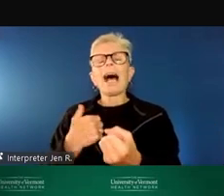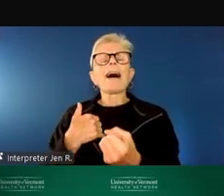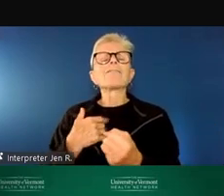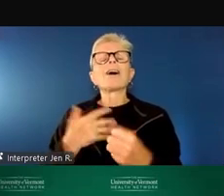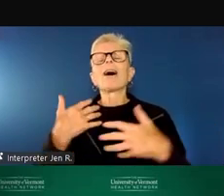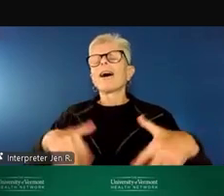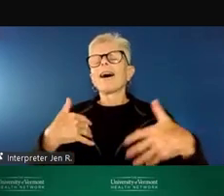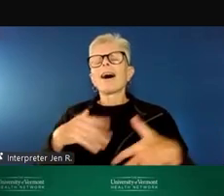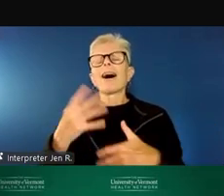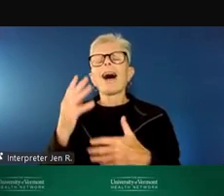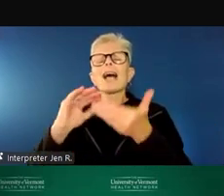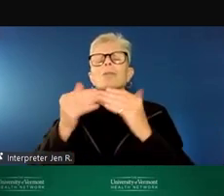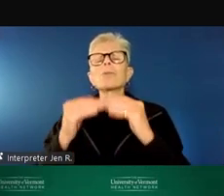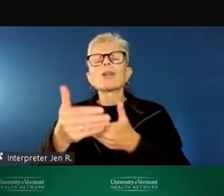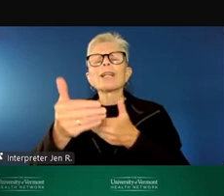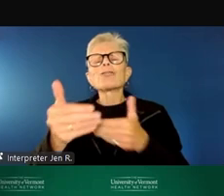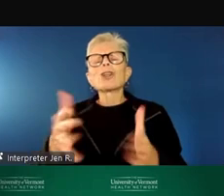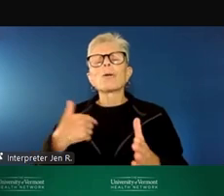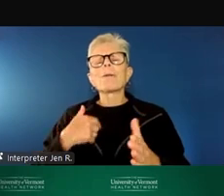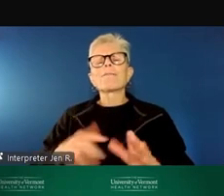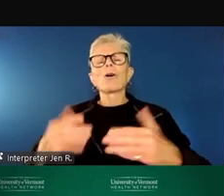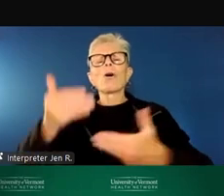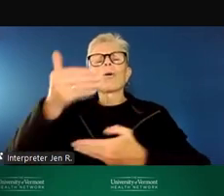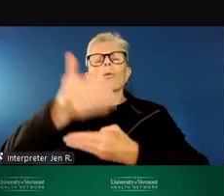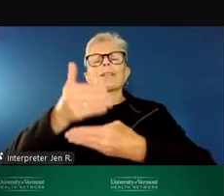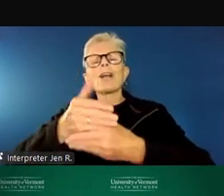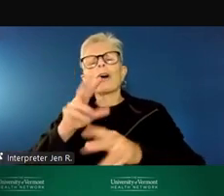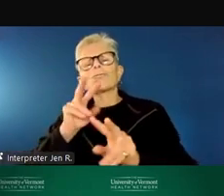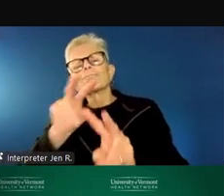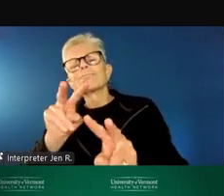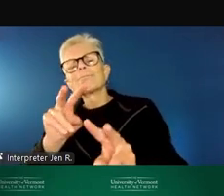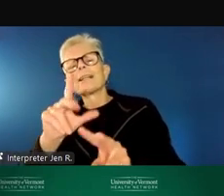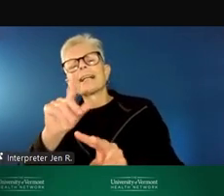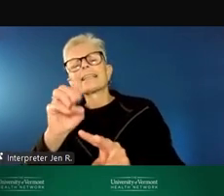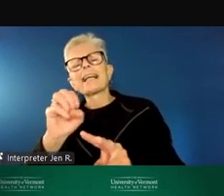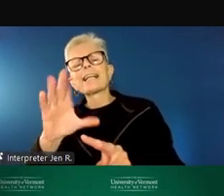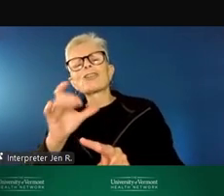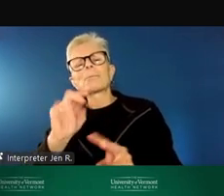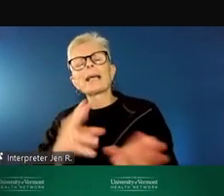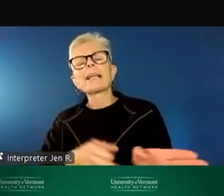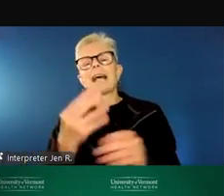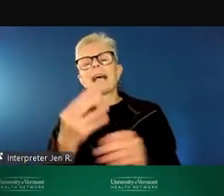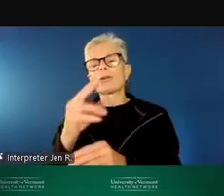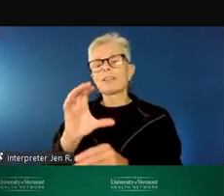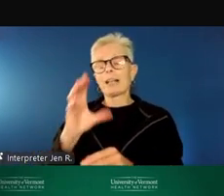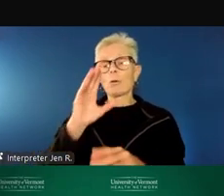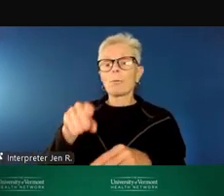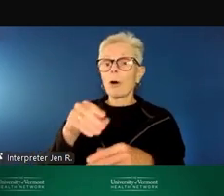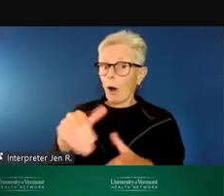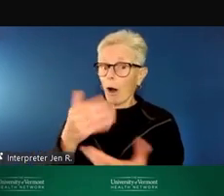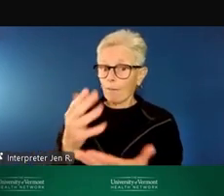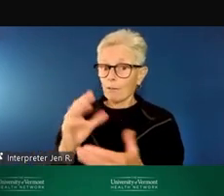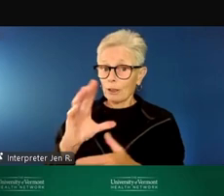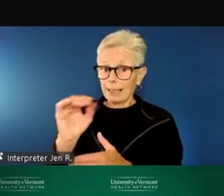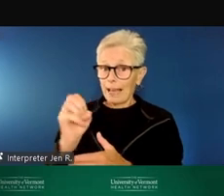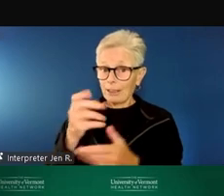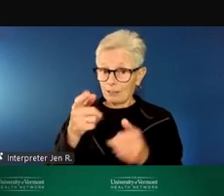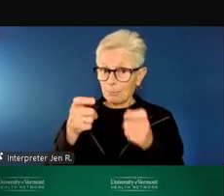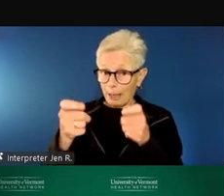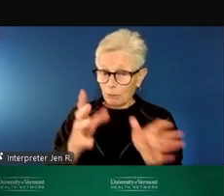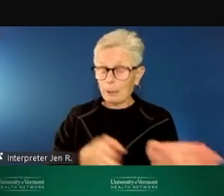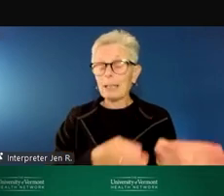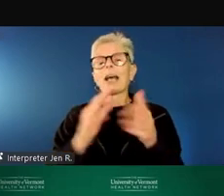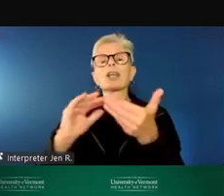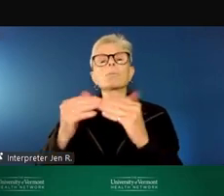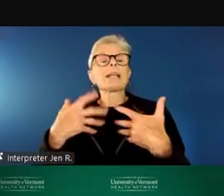has a view of Lake Champlain. Howard Center will also be offering case management, as I mentioned, and then community health